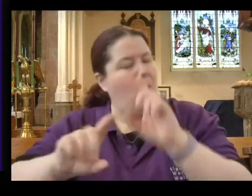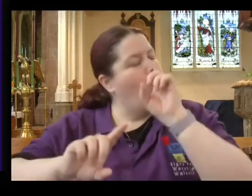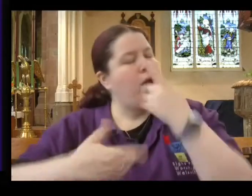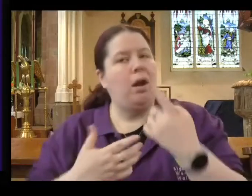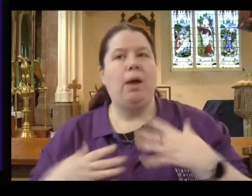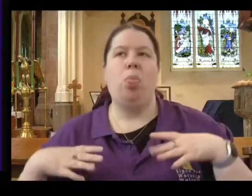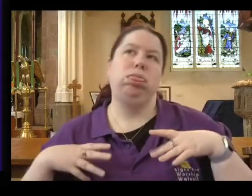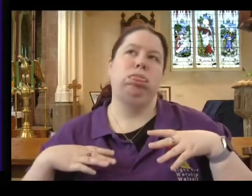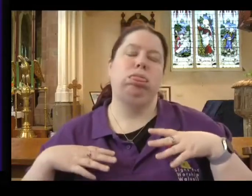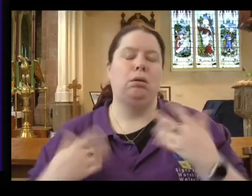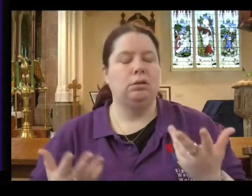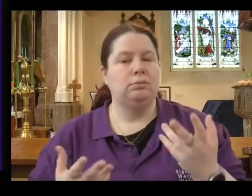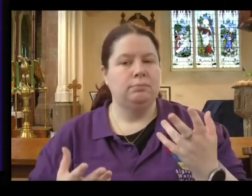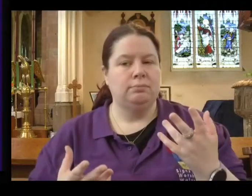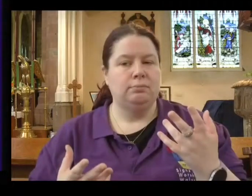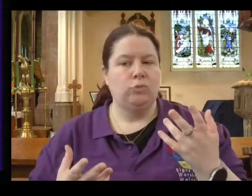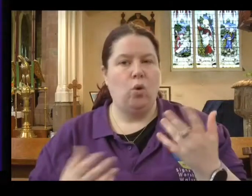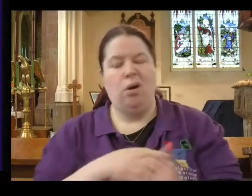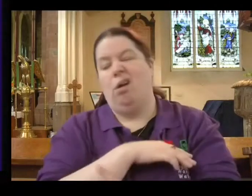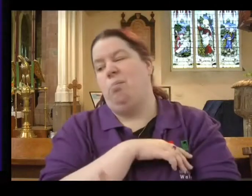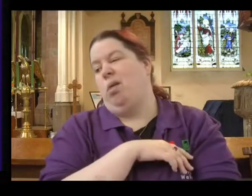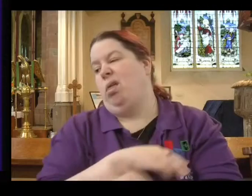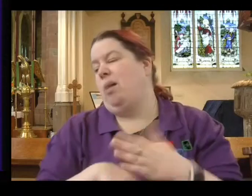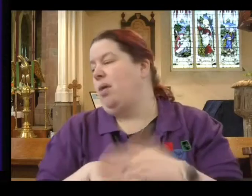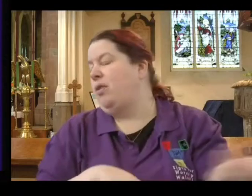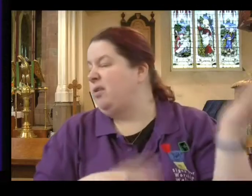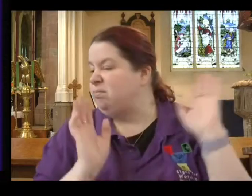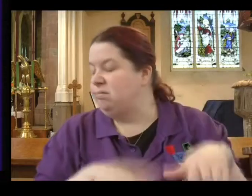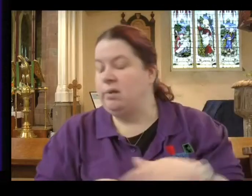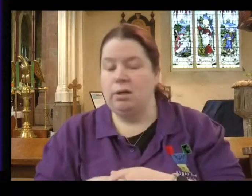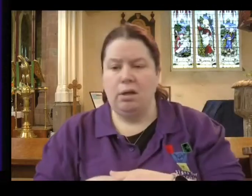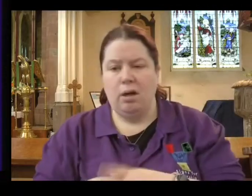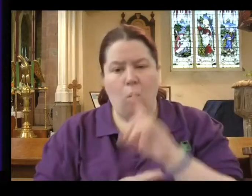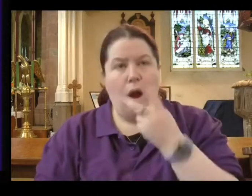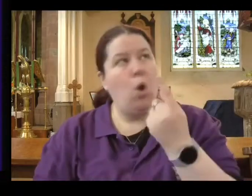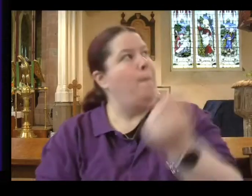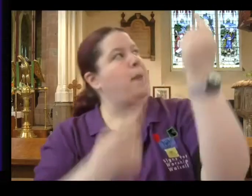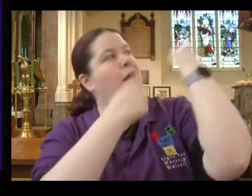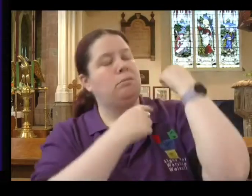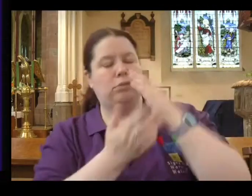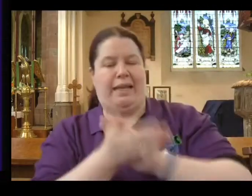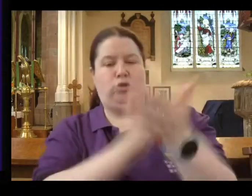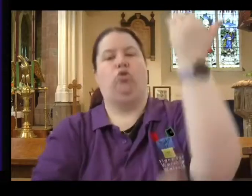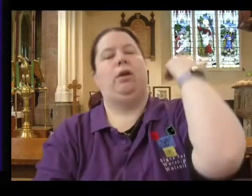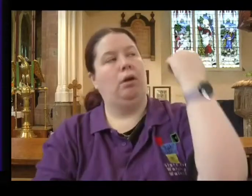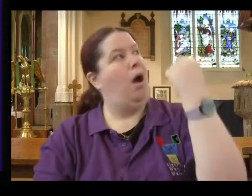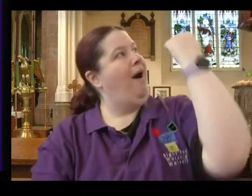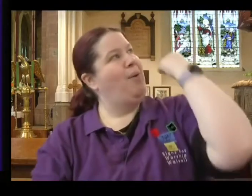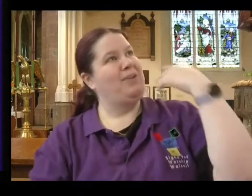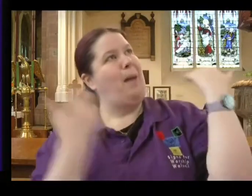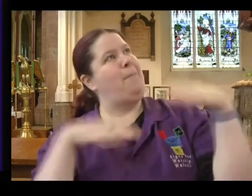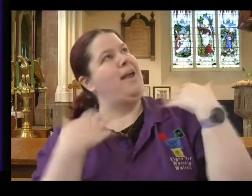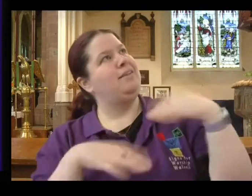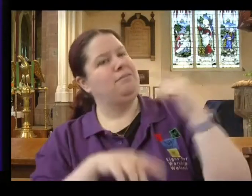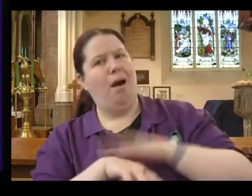complacent or apathetic. We cannot live on past glories. That's true